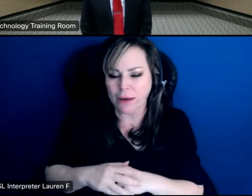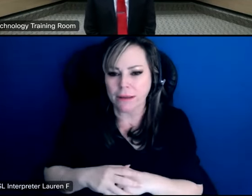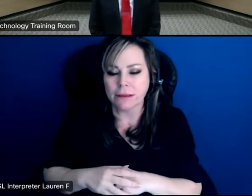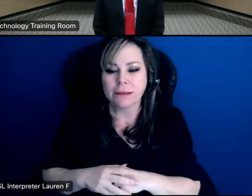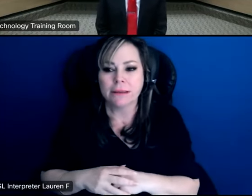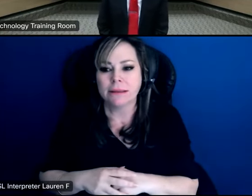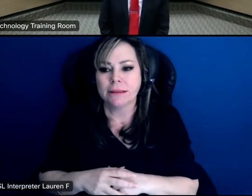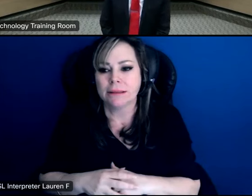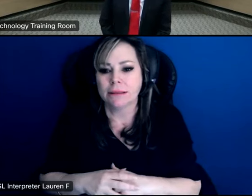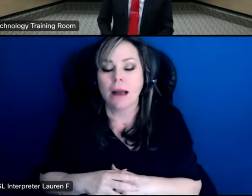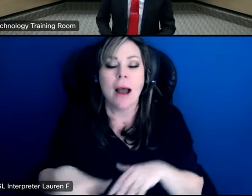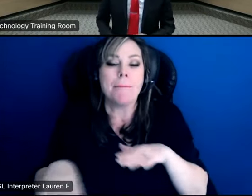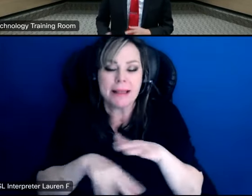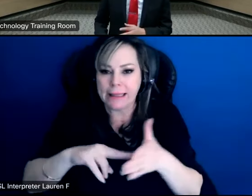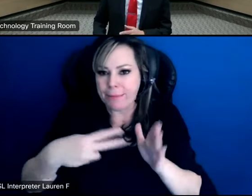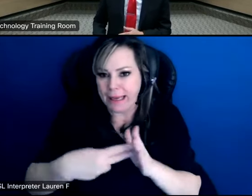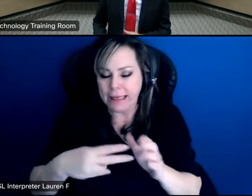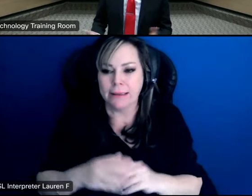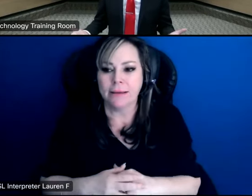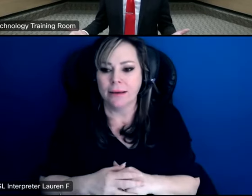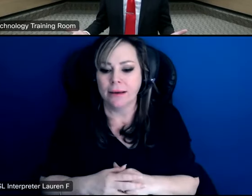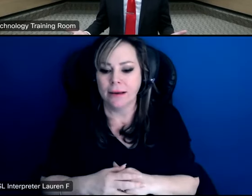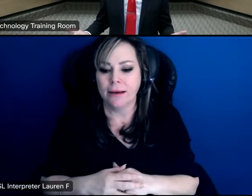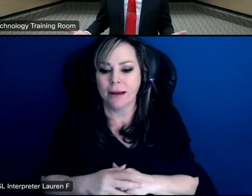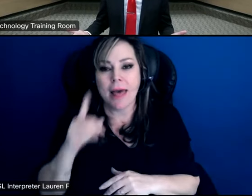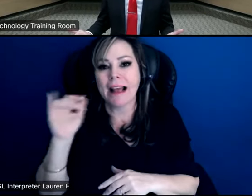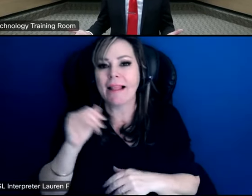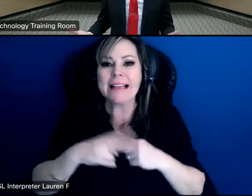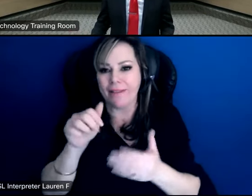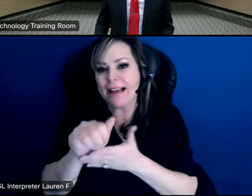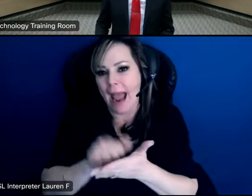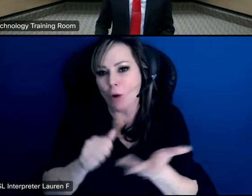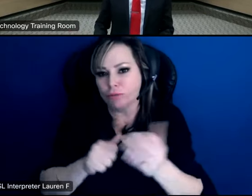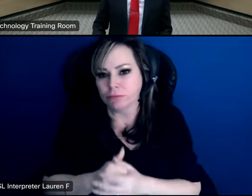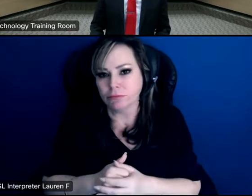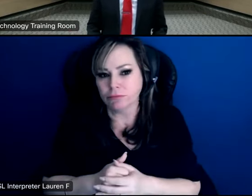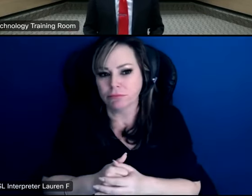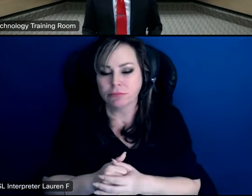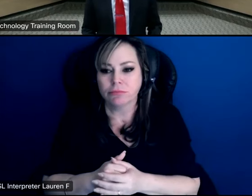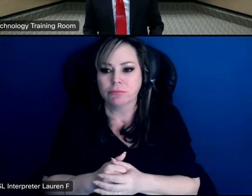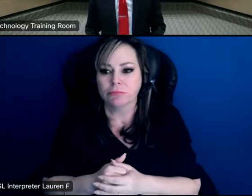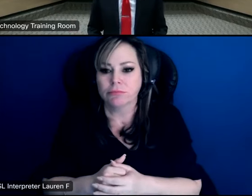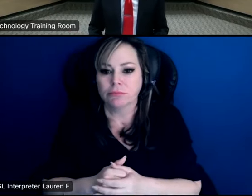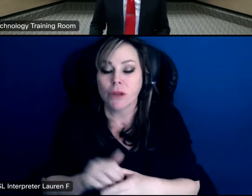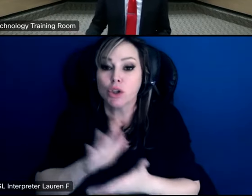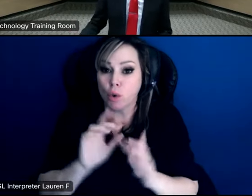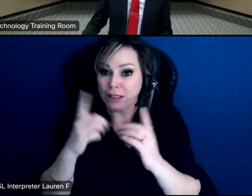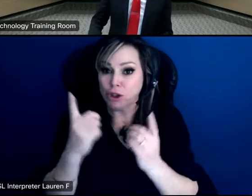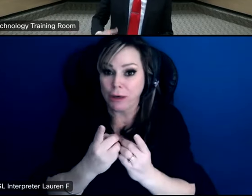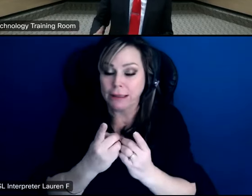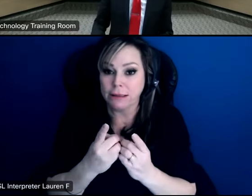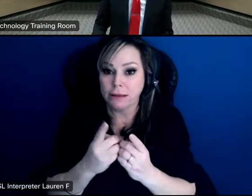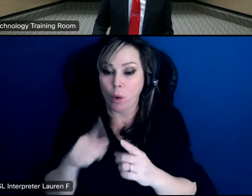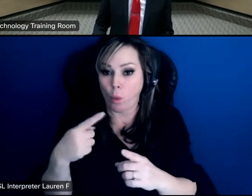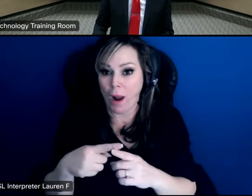balance is essentially um think of it as a savings account um the school district um